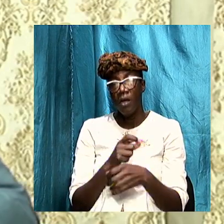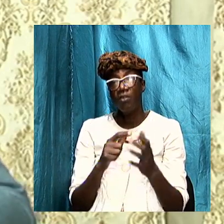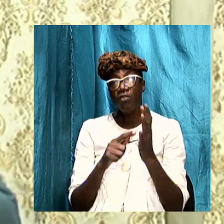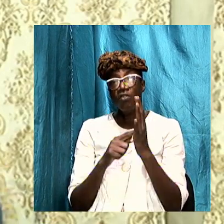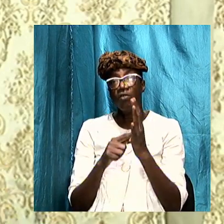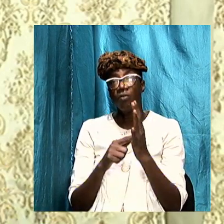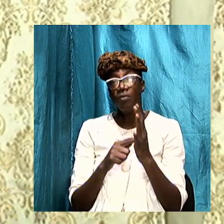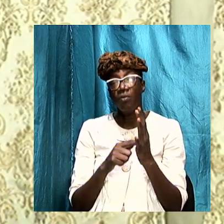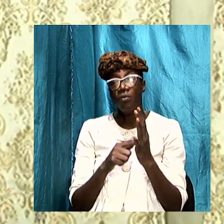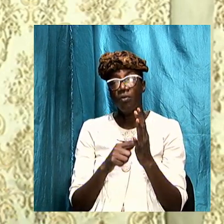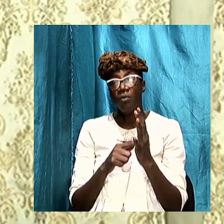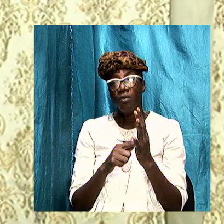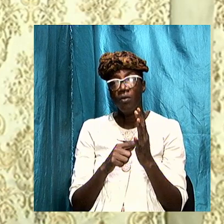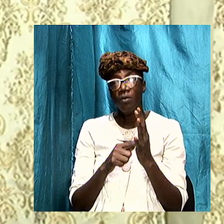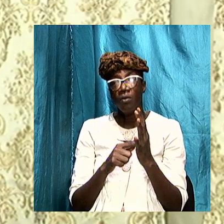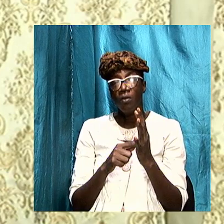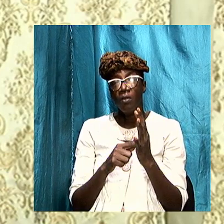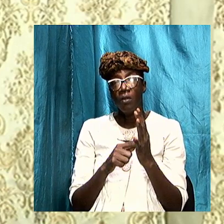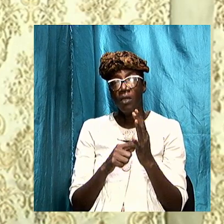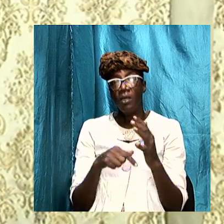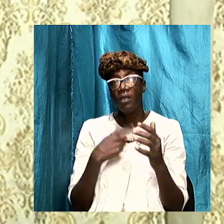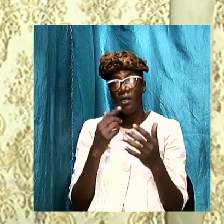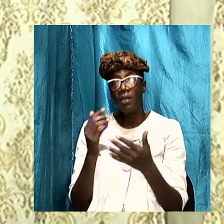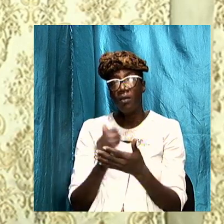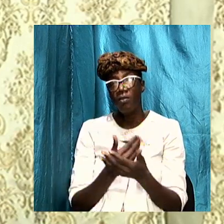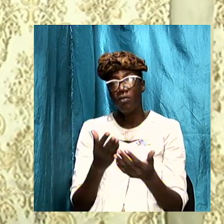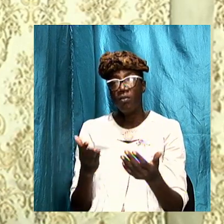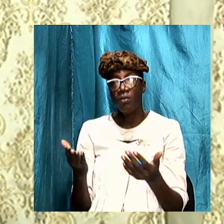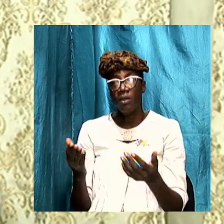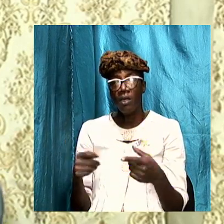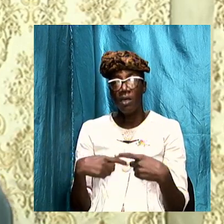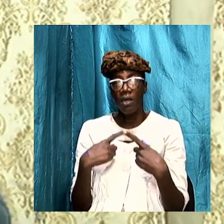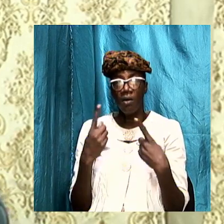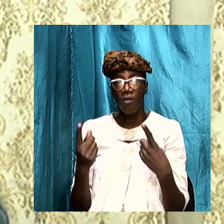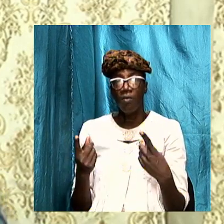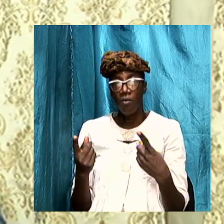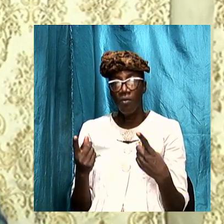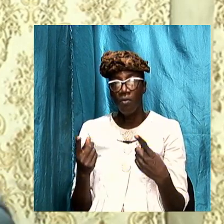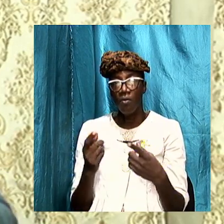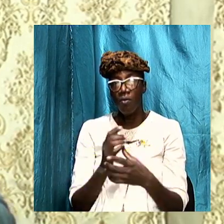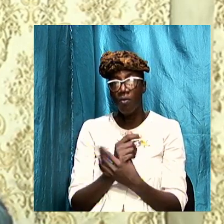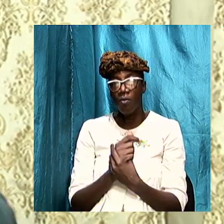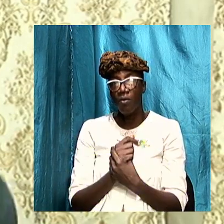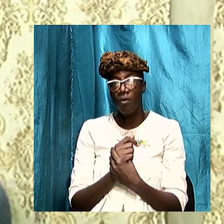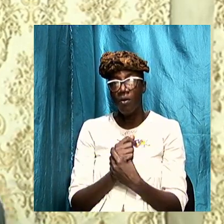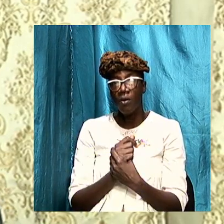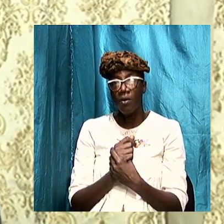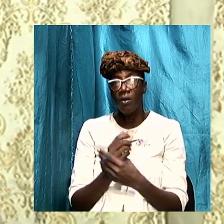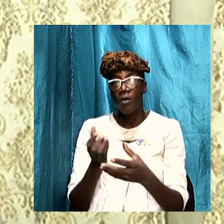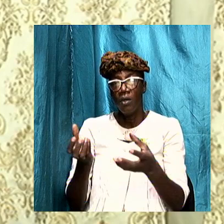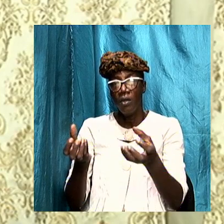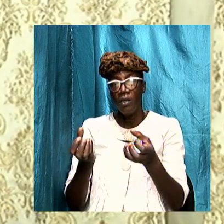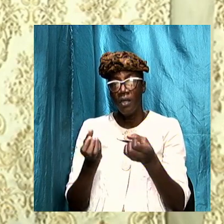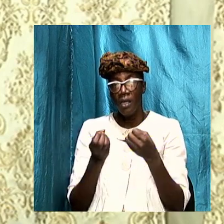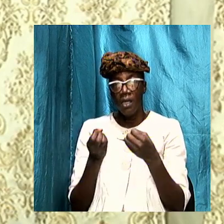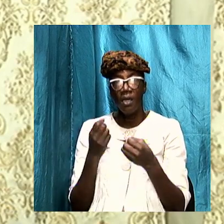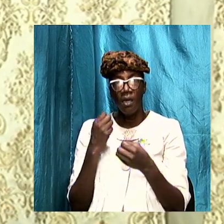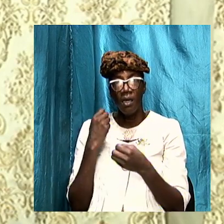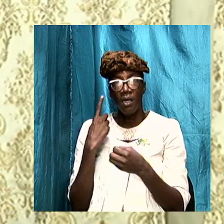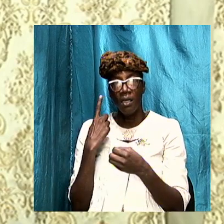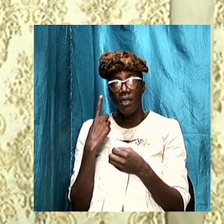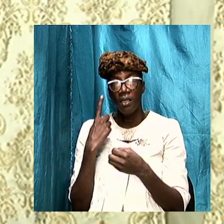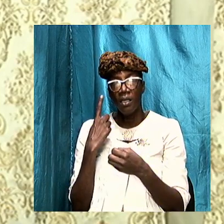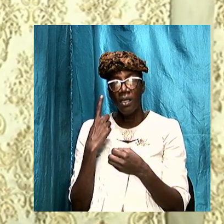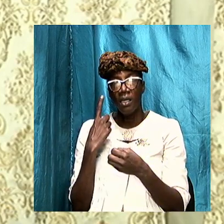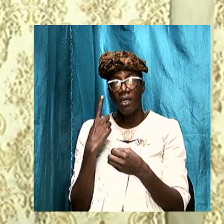it signals something because we are going to look at this and go back to get the understanding of